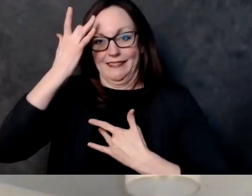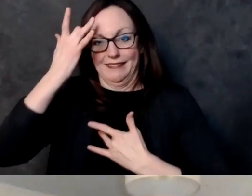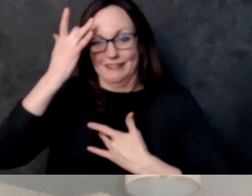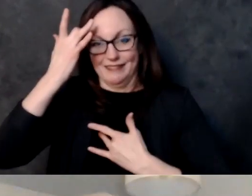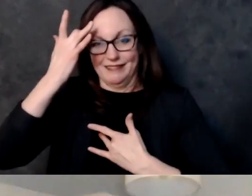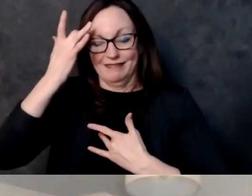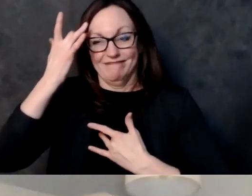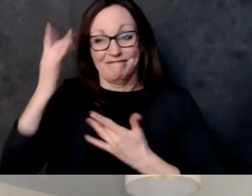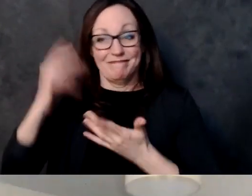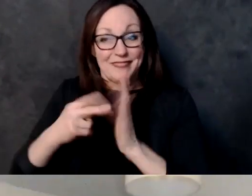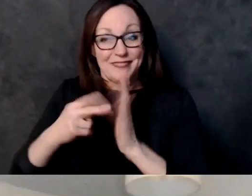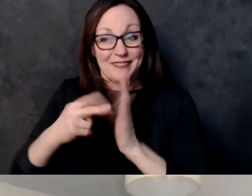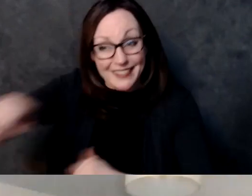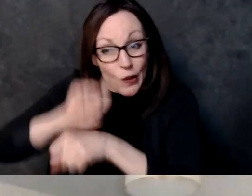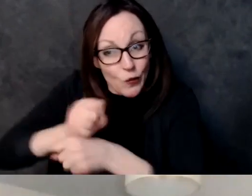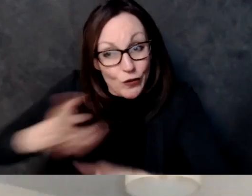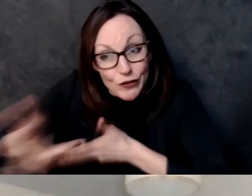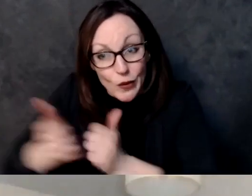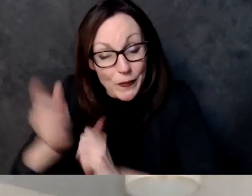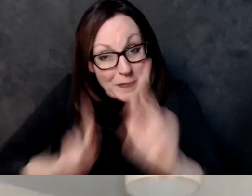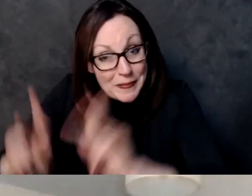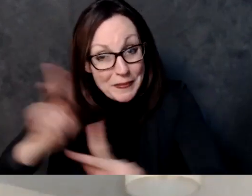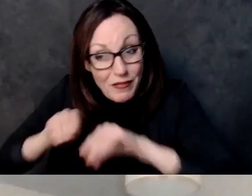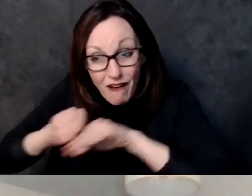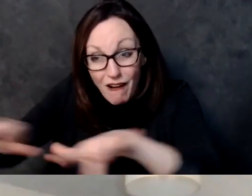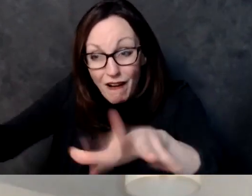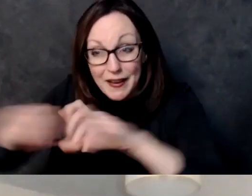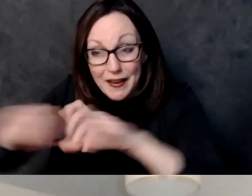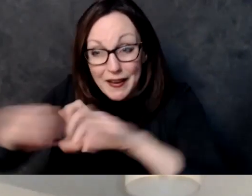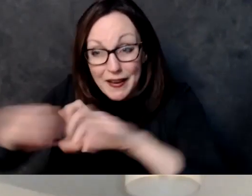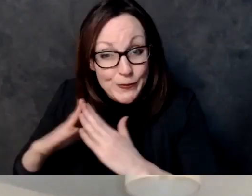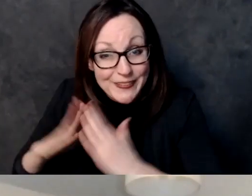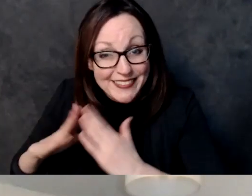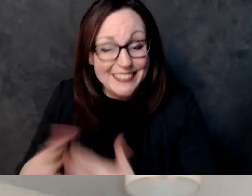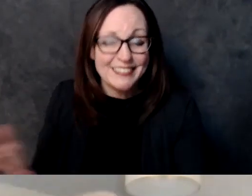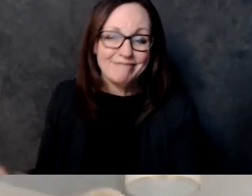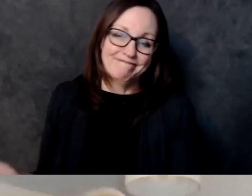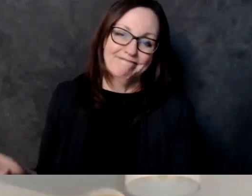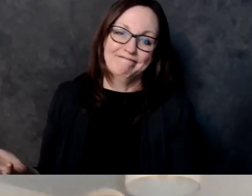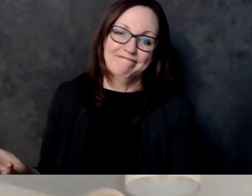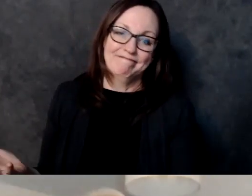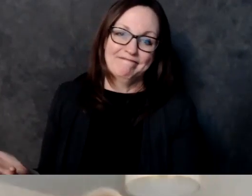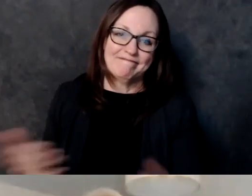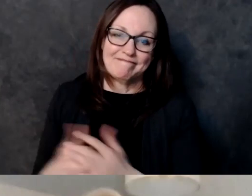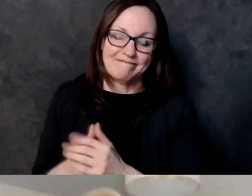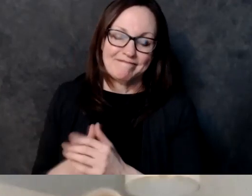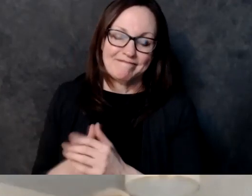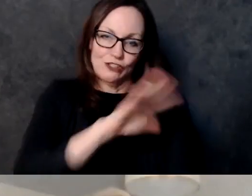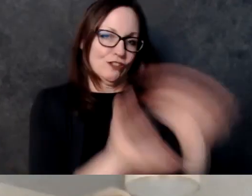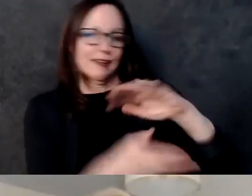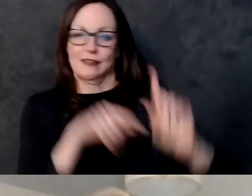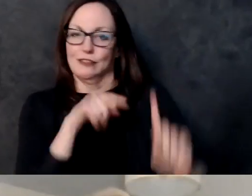honestly um i would really like to talk to whoever uh submitted this question because i'm not